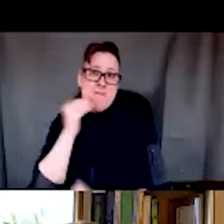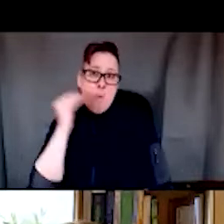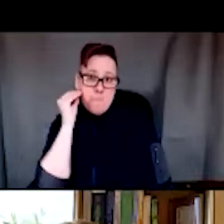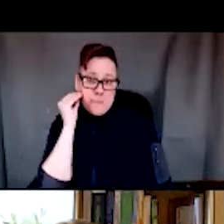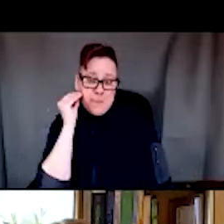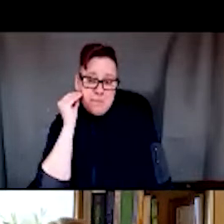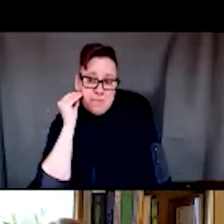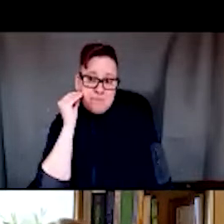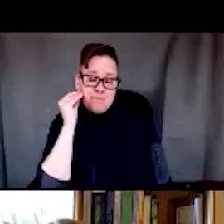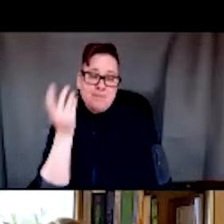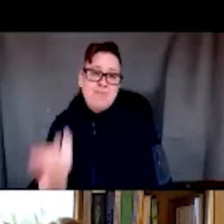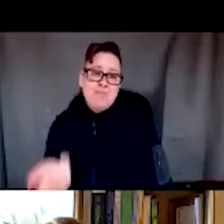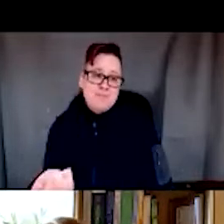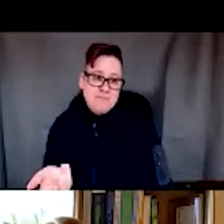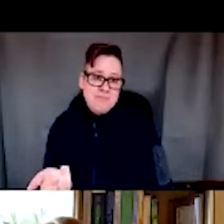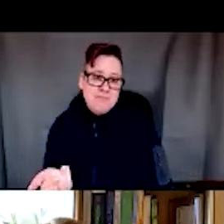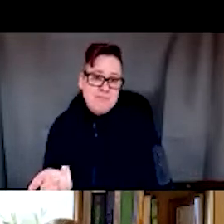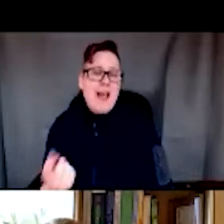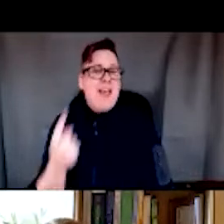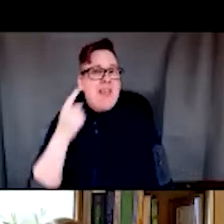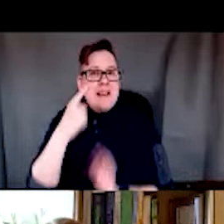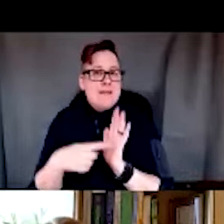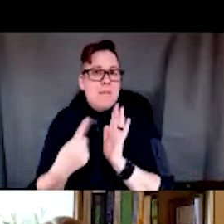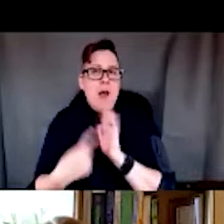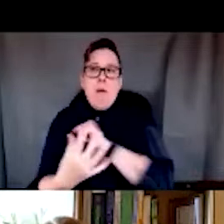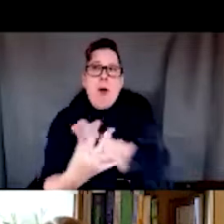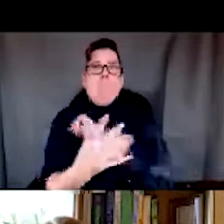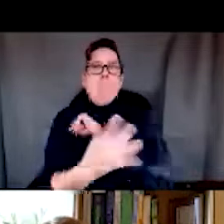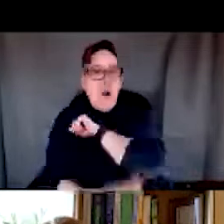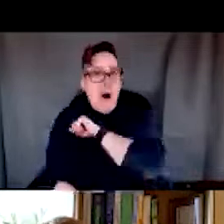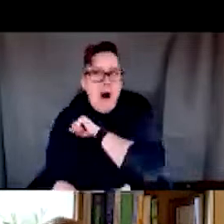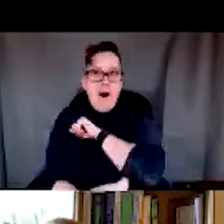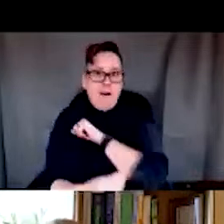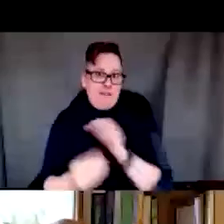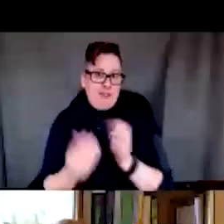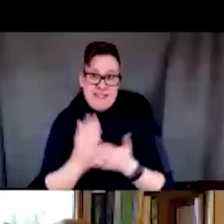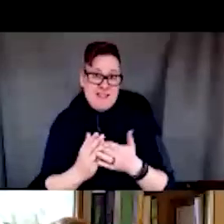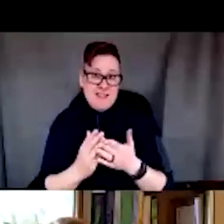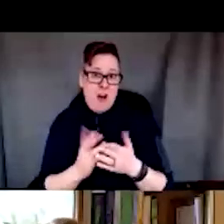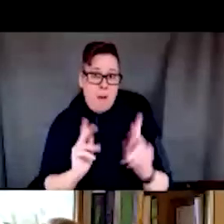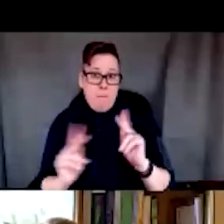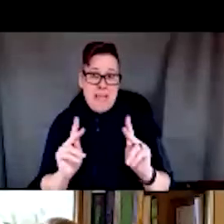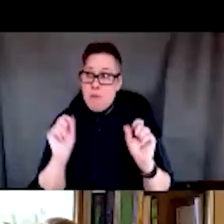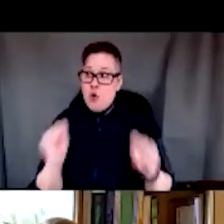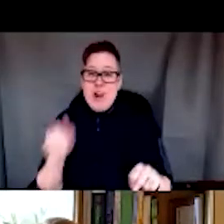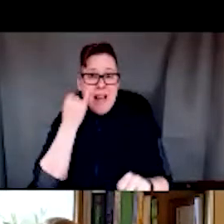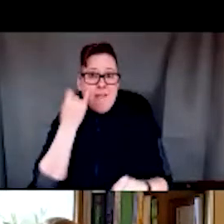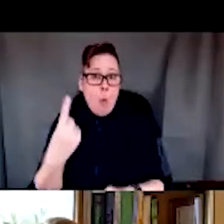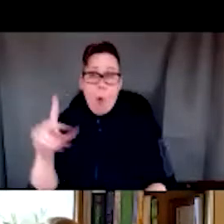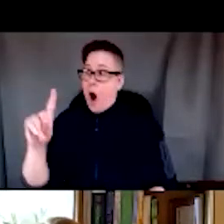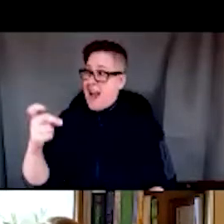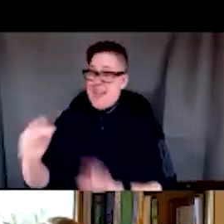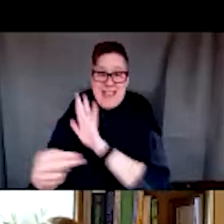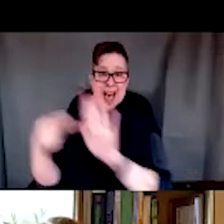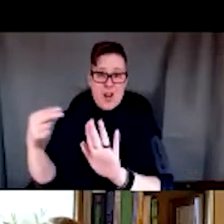And so, you know, I think of sometimes poverty, for some people, can be just maybe one diagnosis away, right?